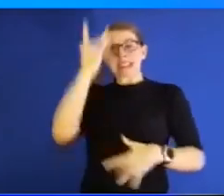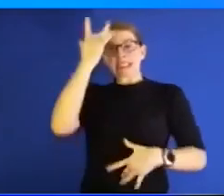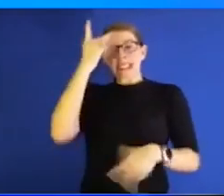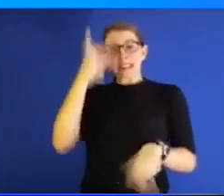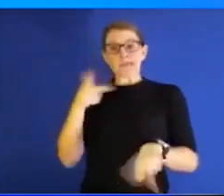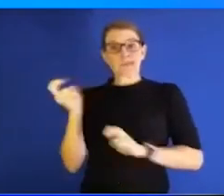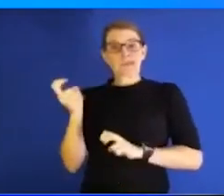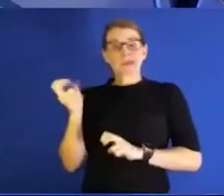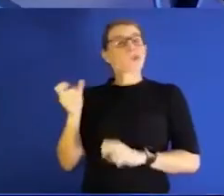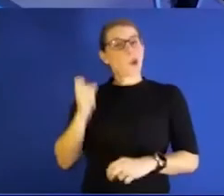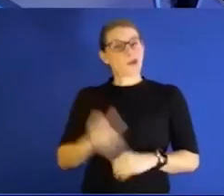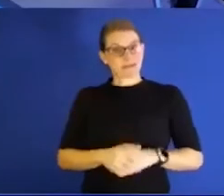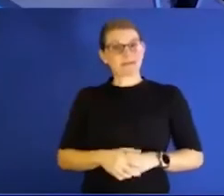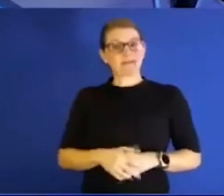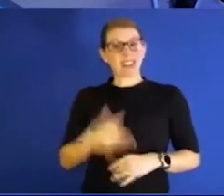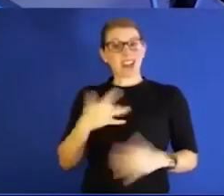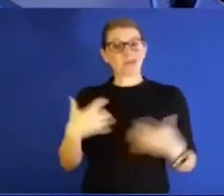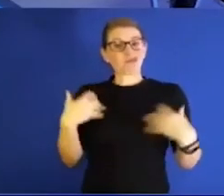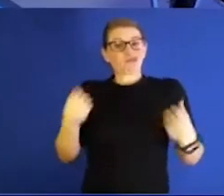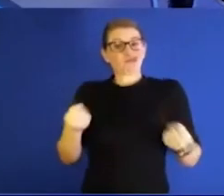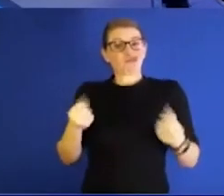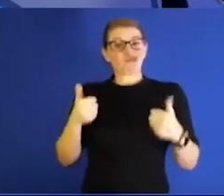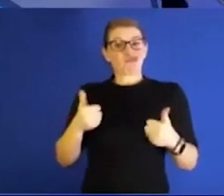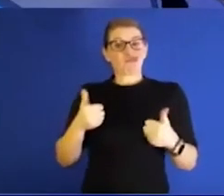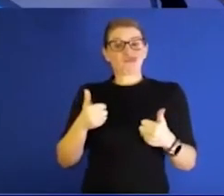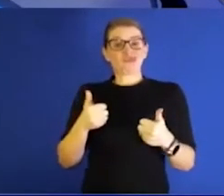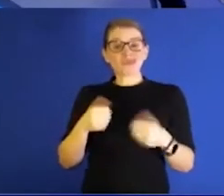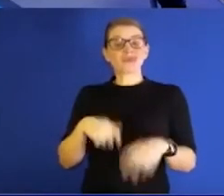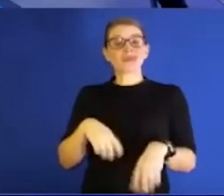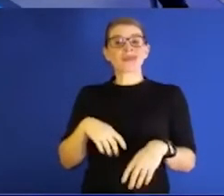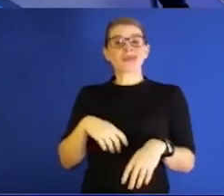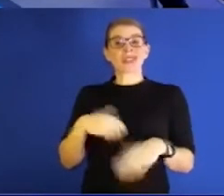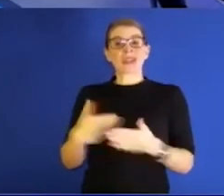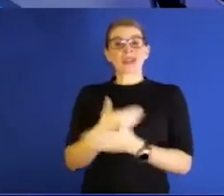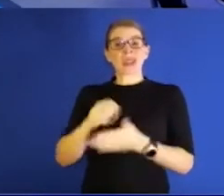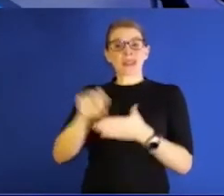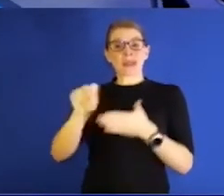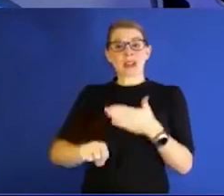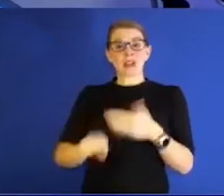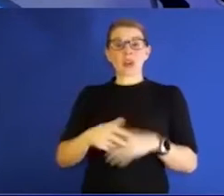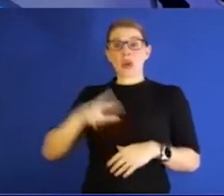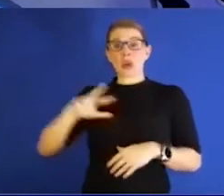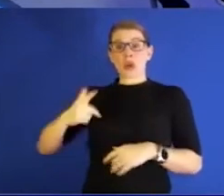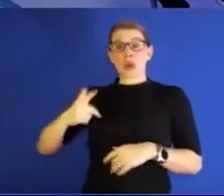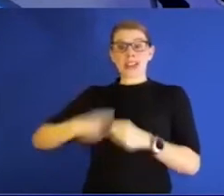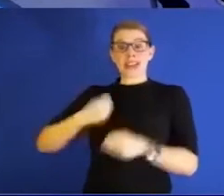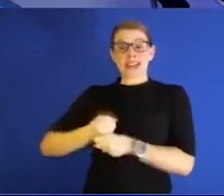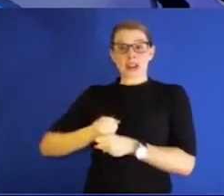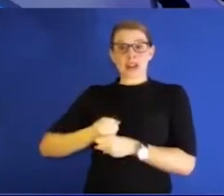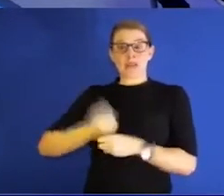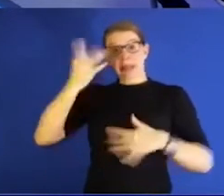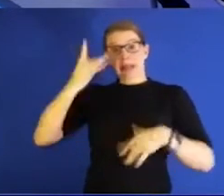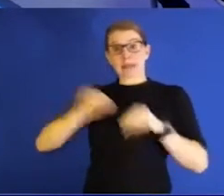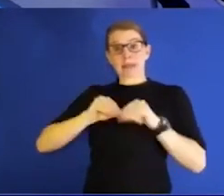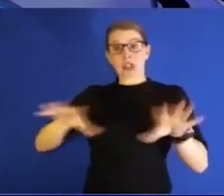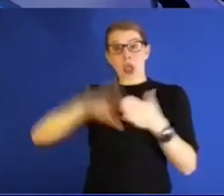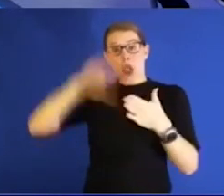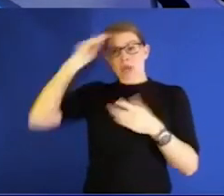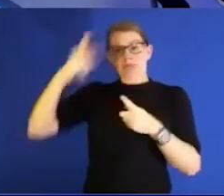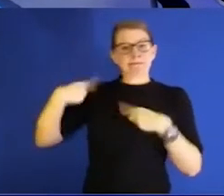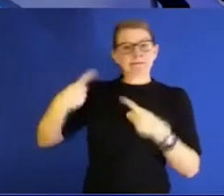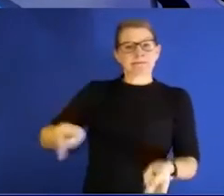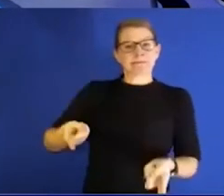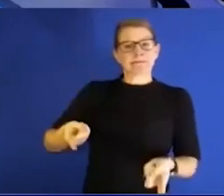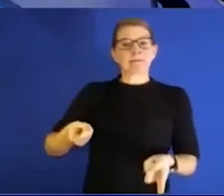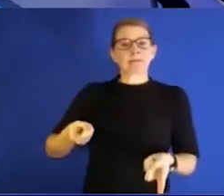coming into this. So heading into the third year of this pandemic, what have you learned over these past couple of years as we wait